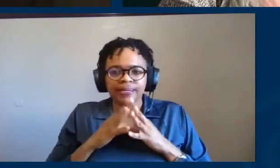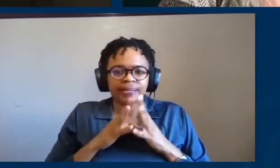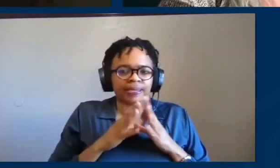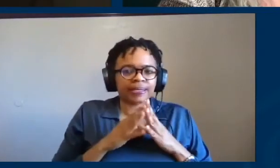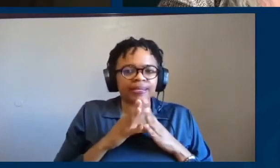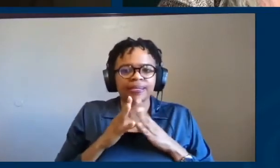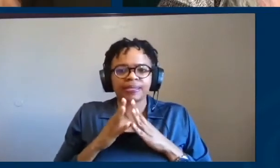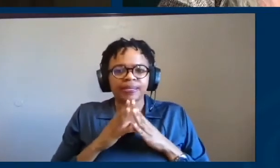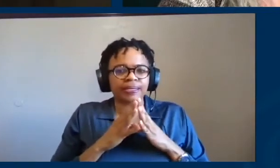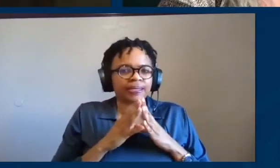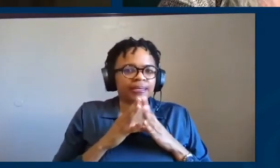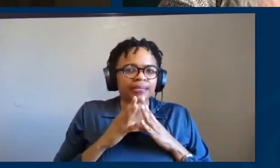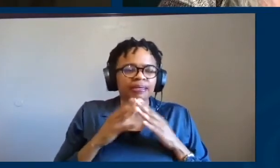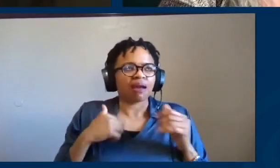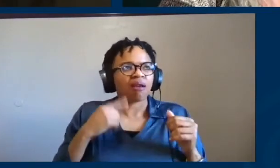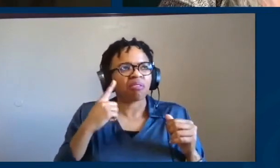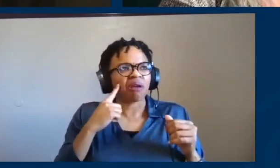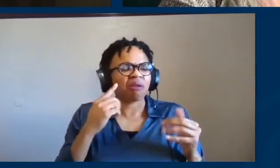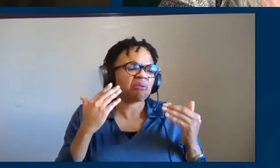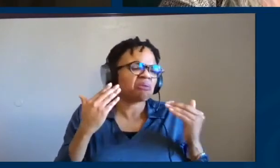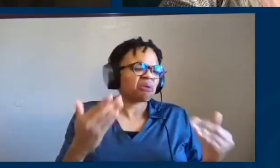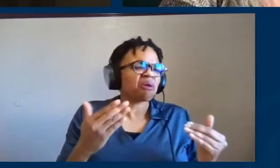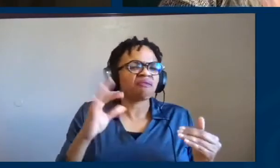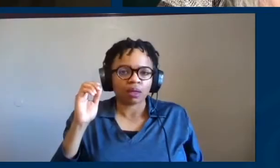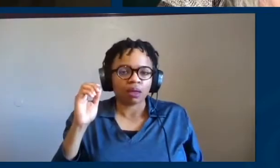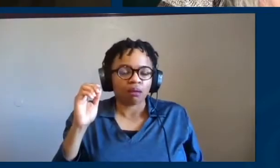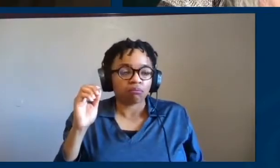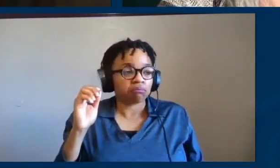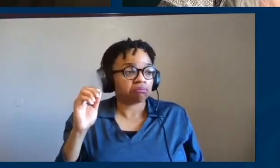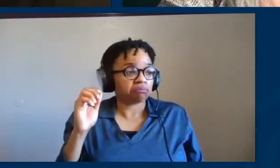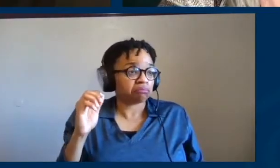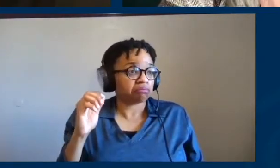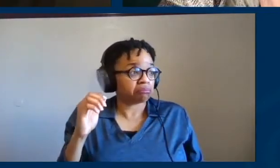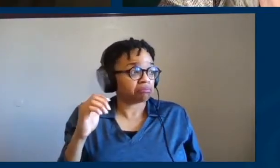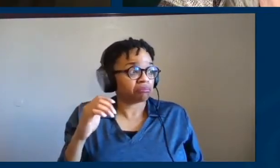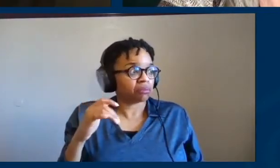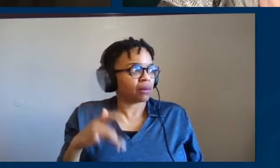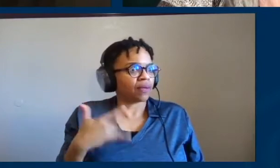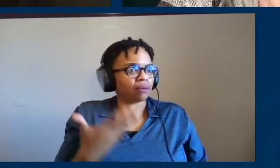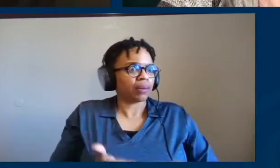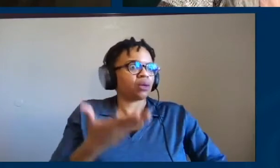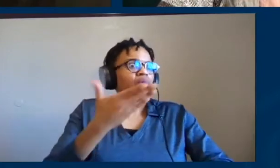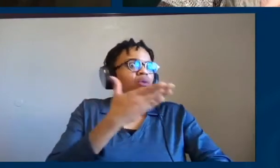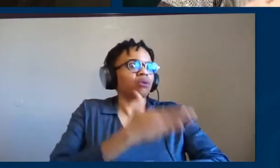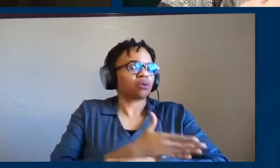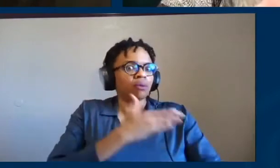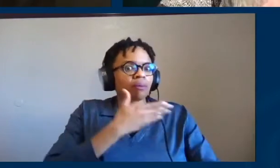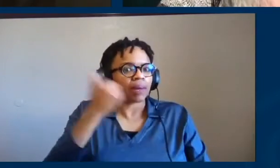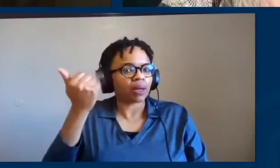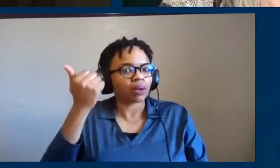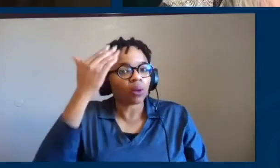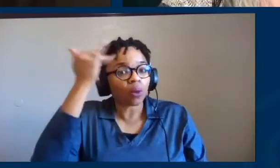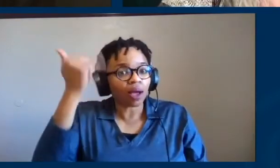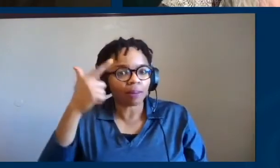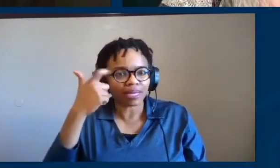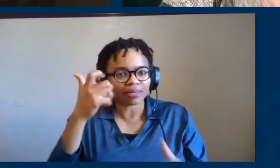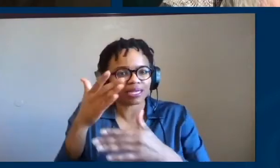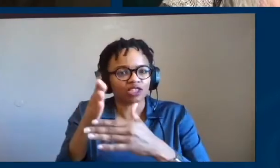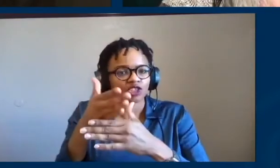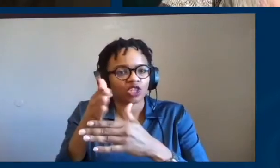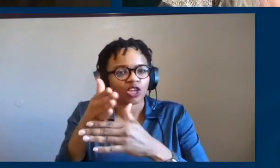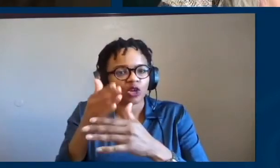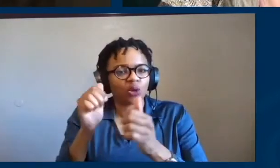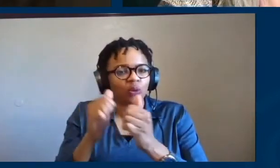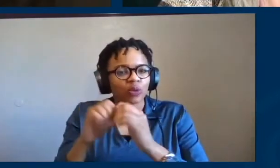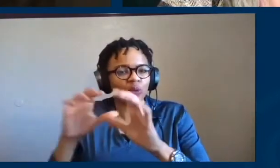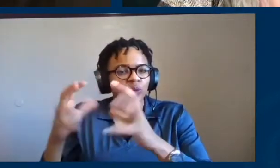just thought, you know, I'll go online and I'll Facebook Live a show. I felt enormously better afterwards because I had shared something with a group of